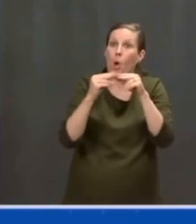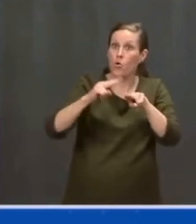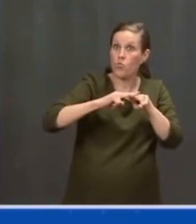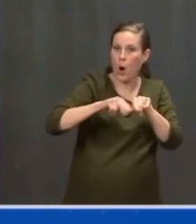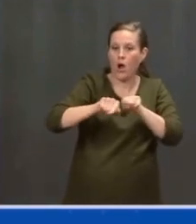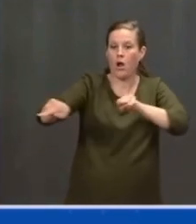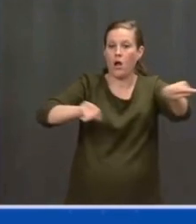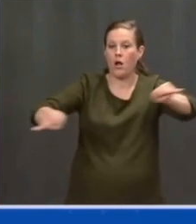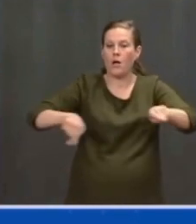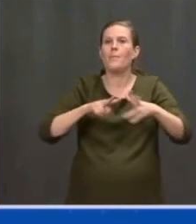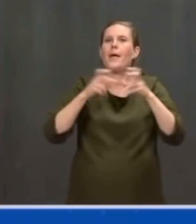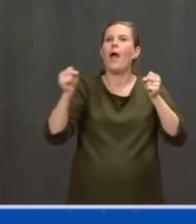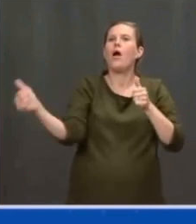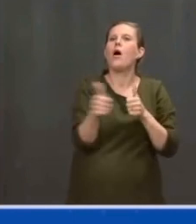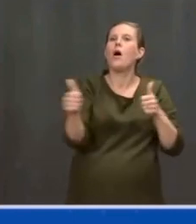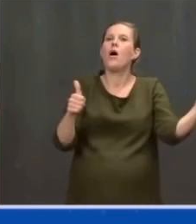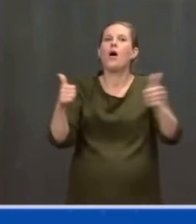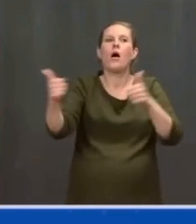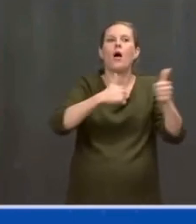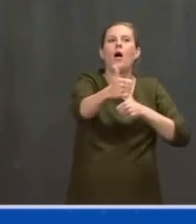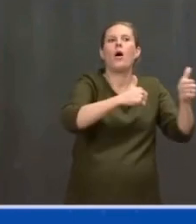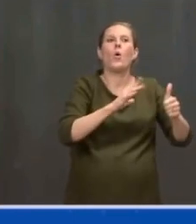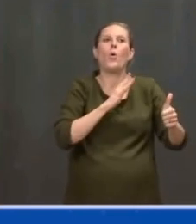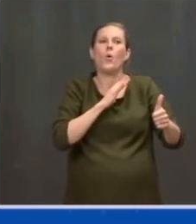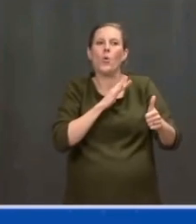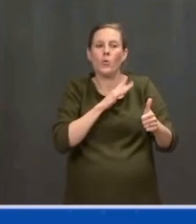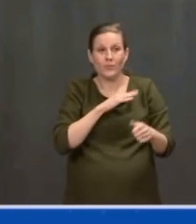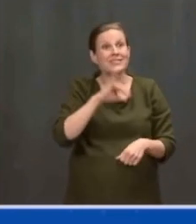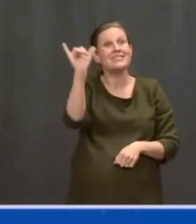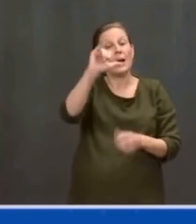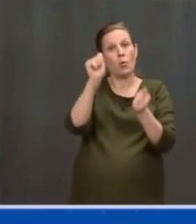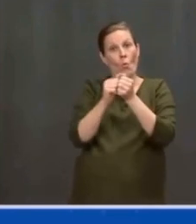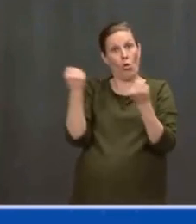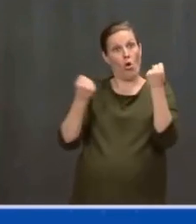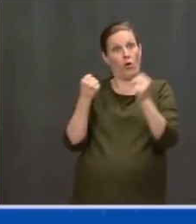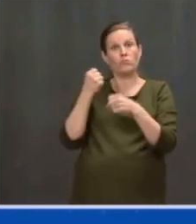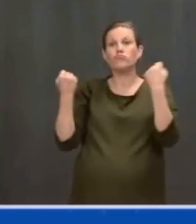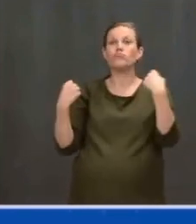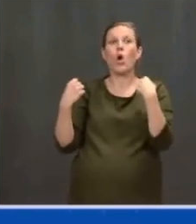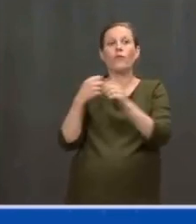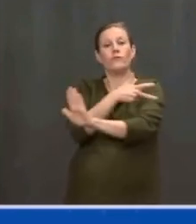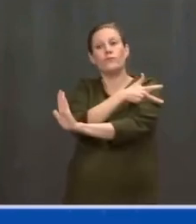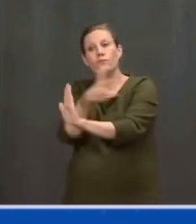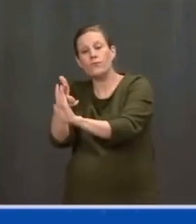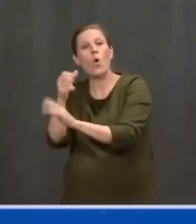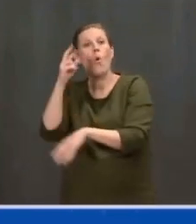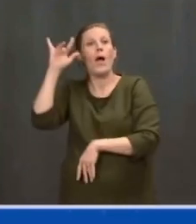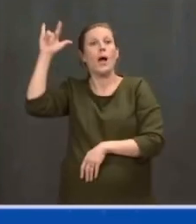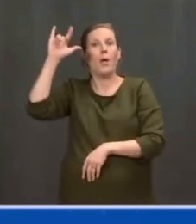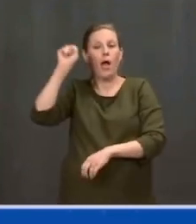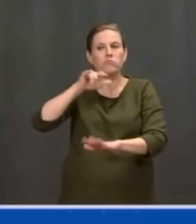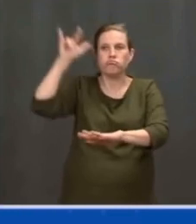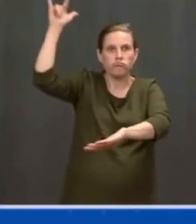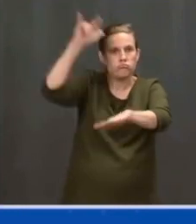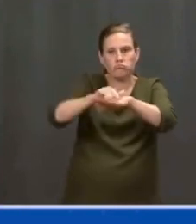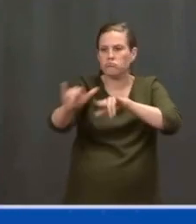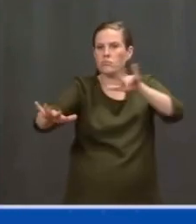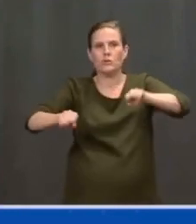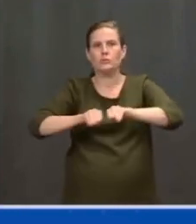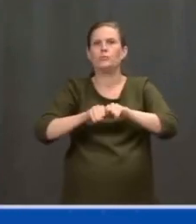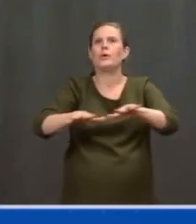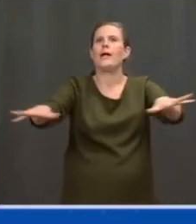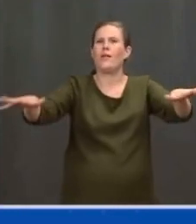Jobs Plan will lead to a transformational progress in a effort to tackle climate change with American jobs and American